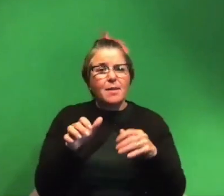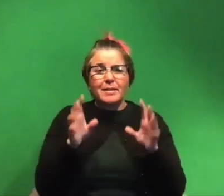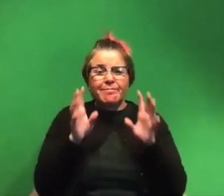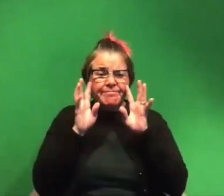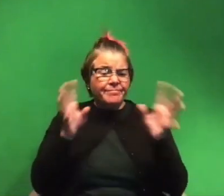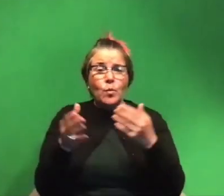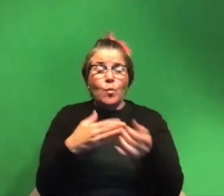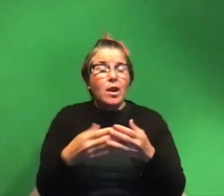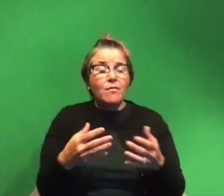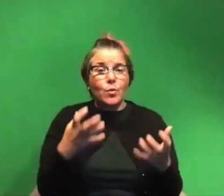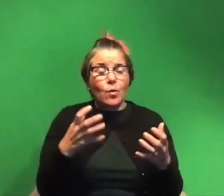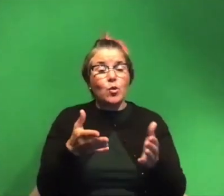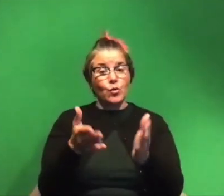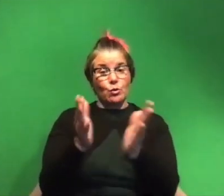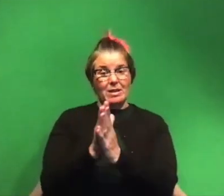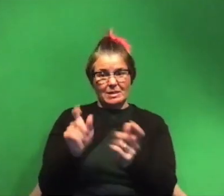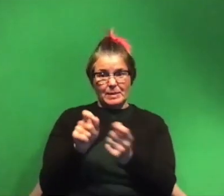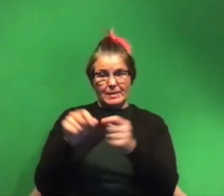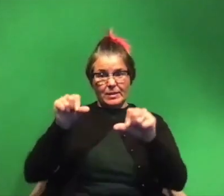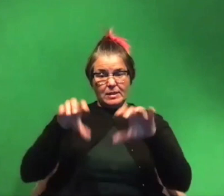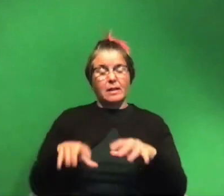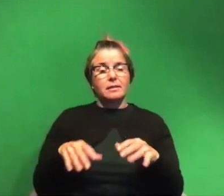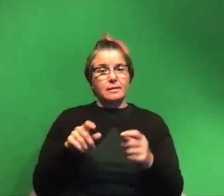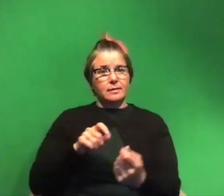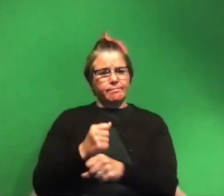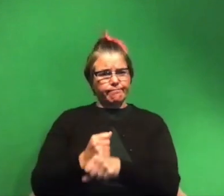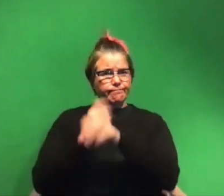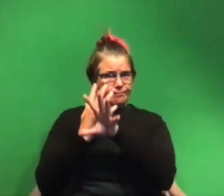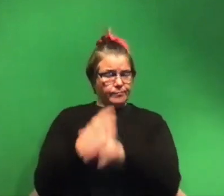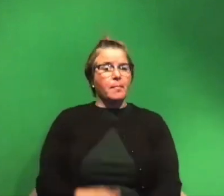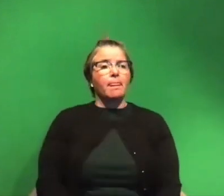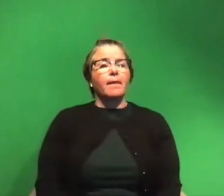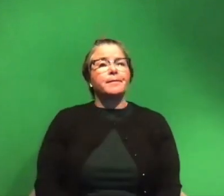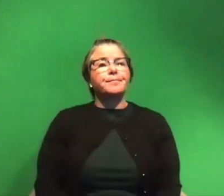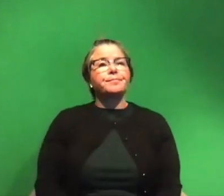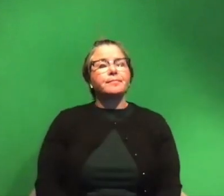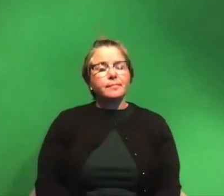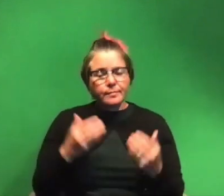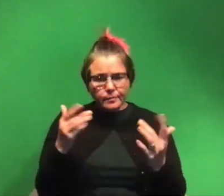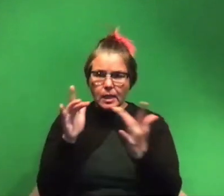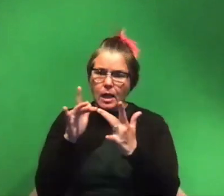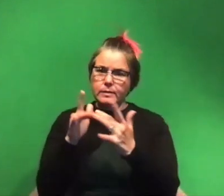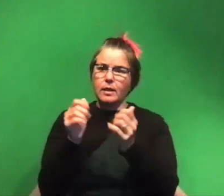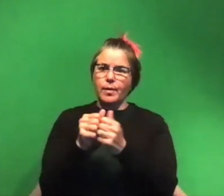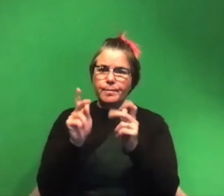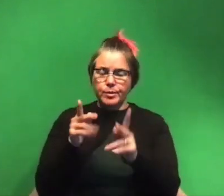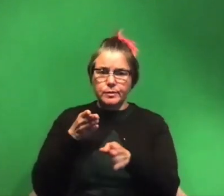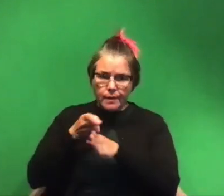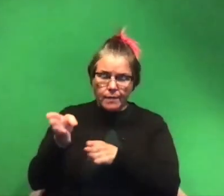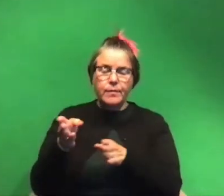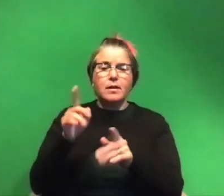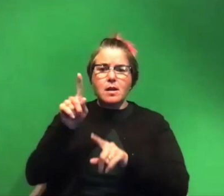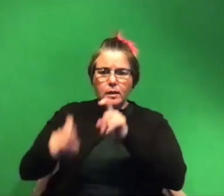and then request that scientist specifically so that you can uh get contact with someone in that field ask them questions